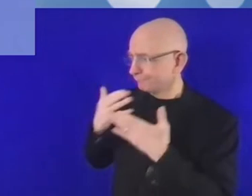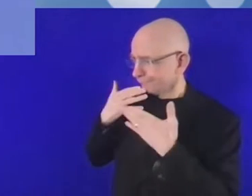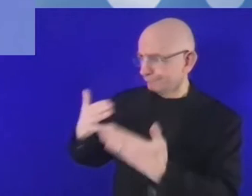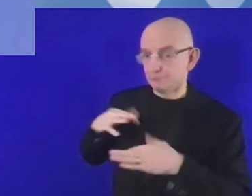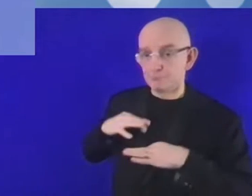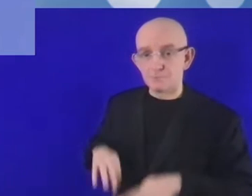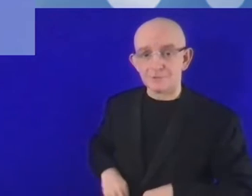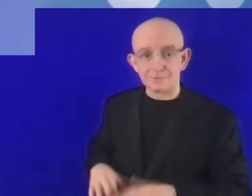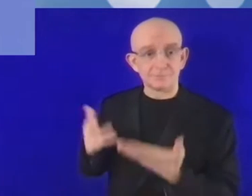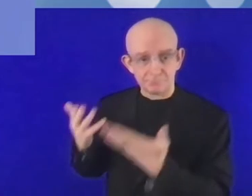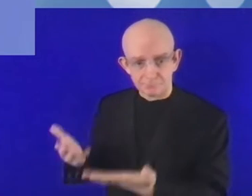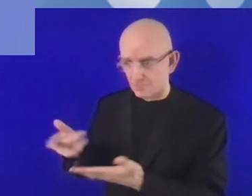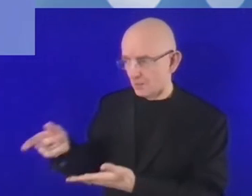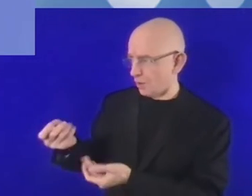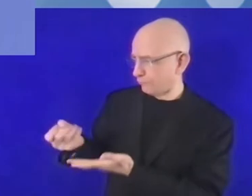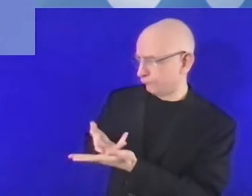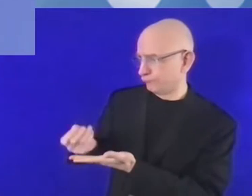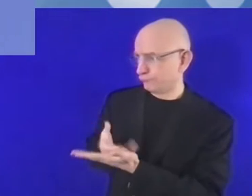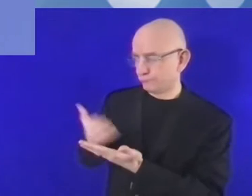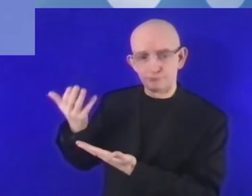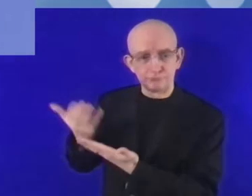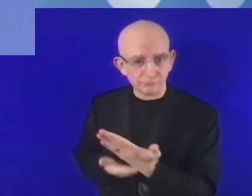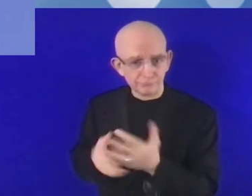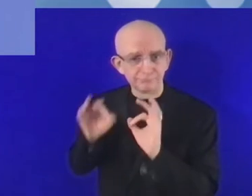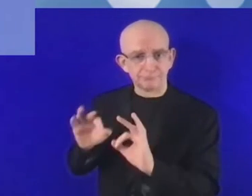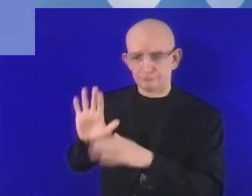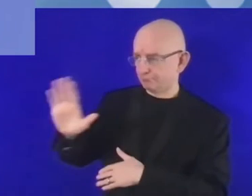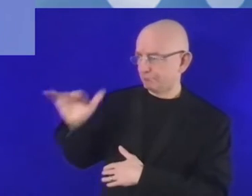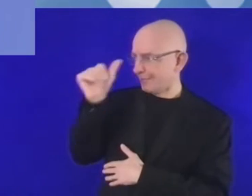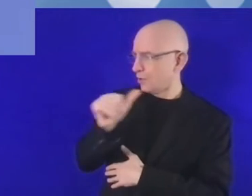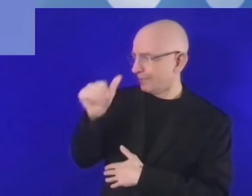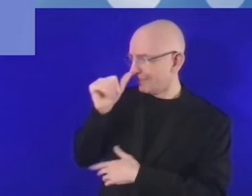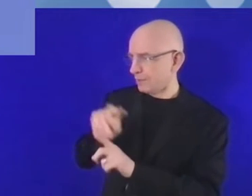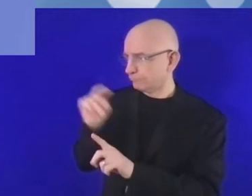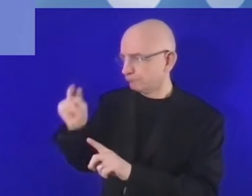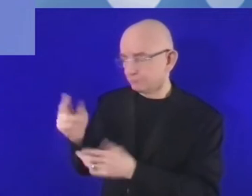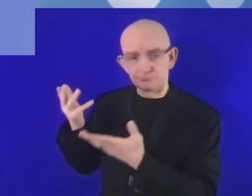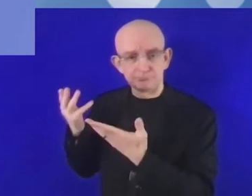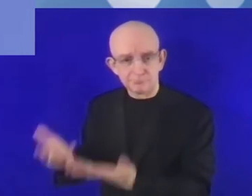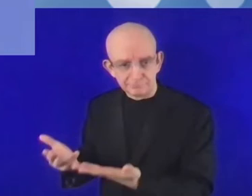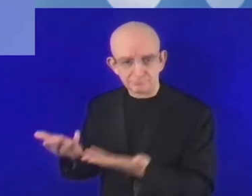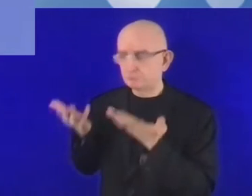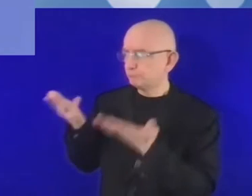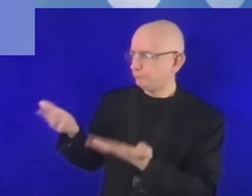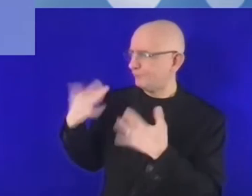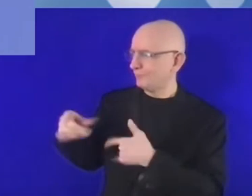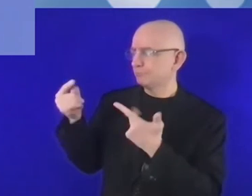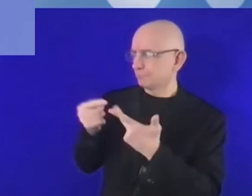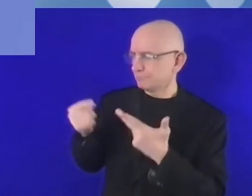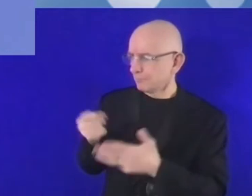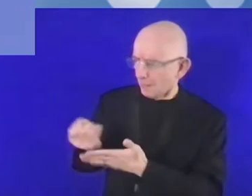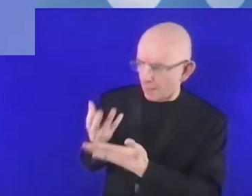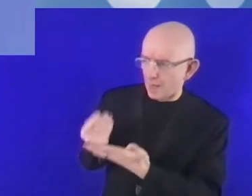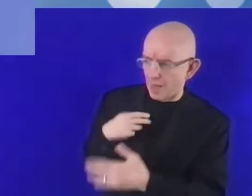mentioned a few times the multi-stakeholder approach, which is really very important, especially that you will be hosting the IGF 2022-23